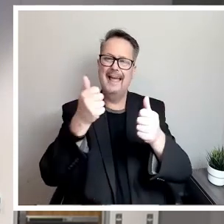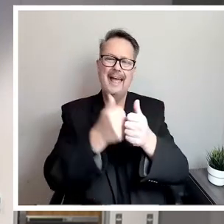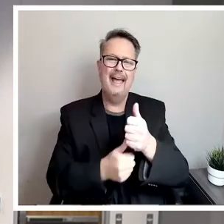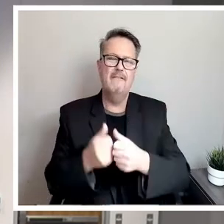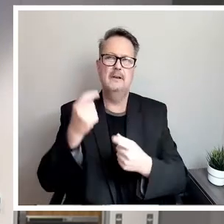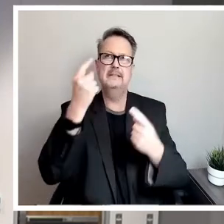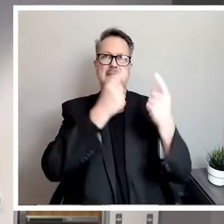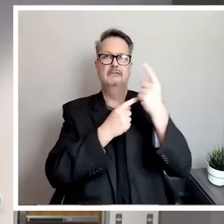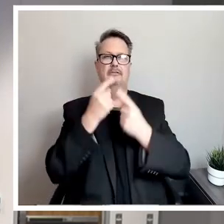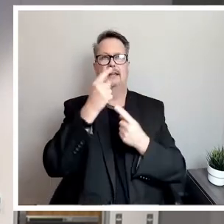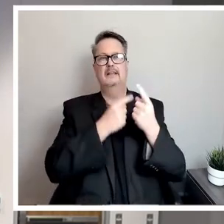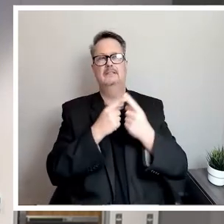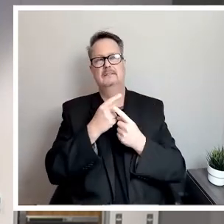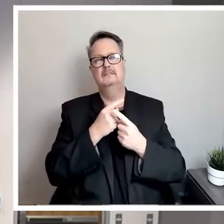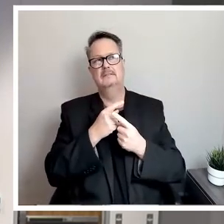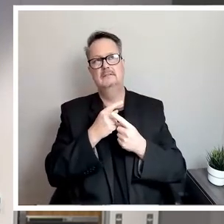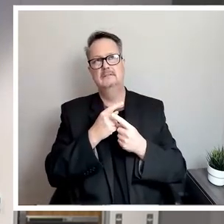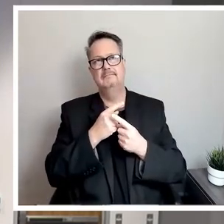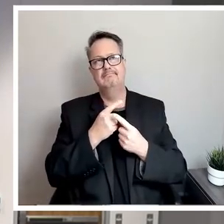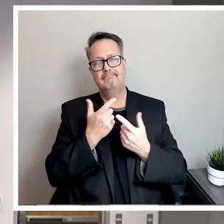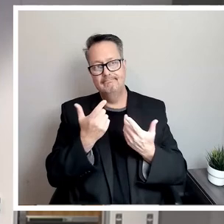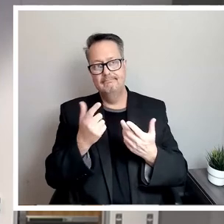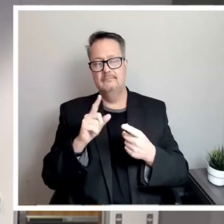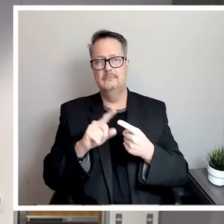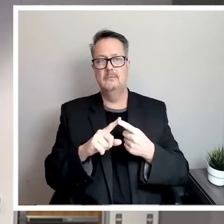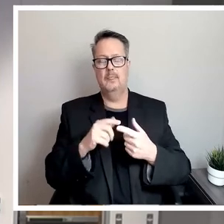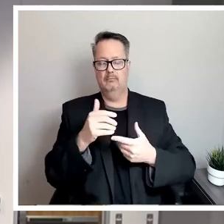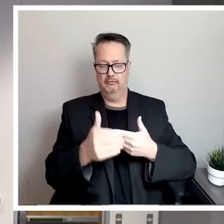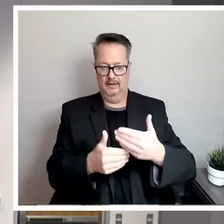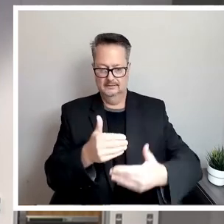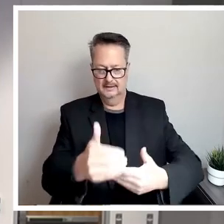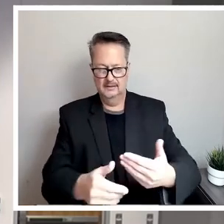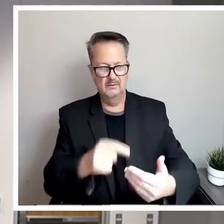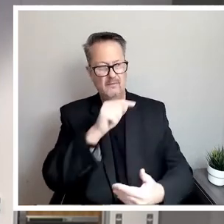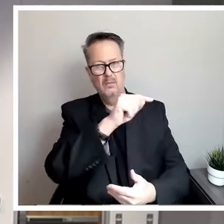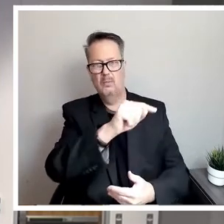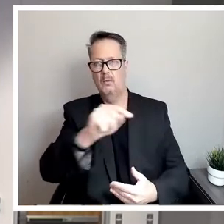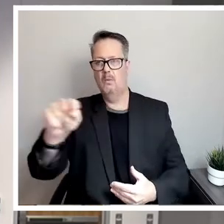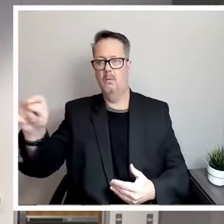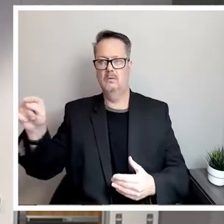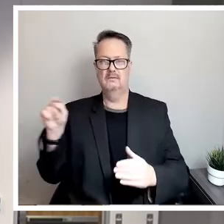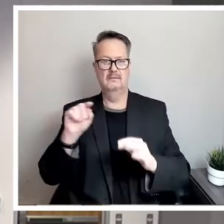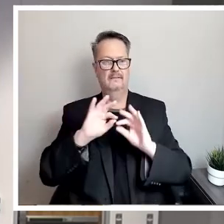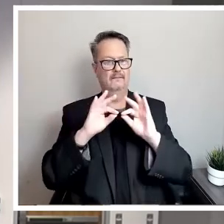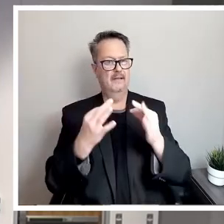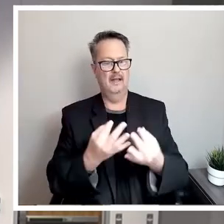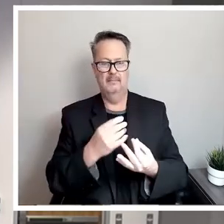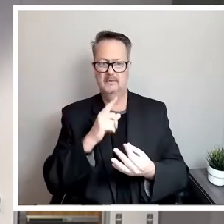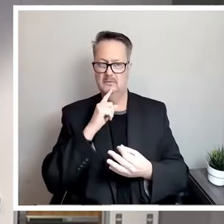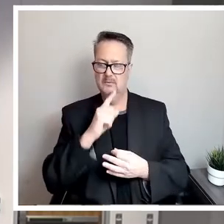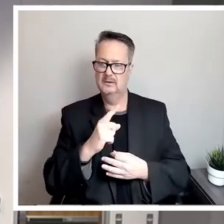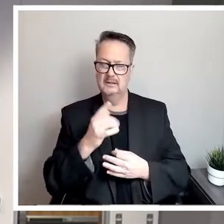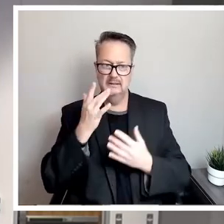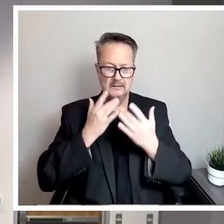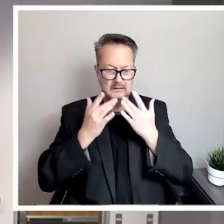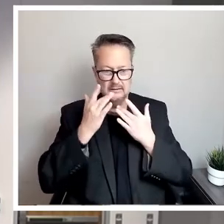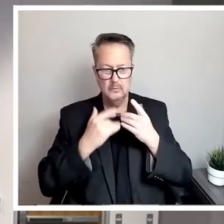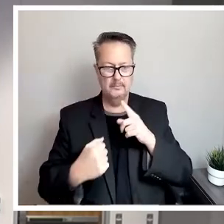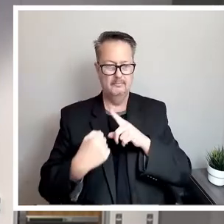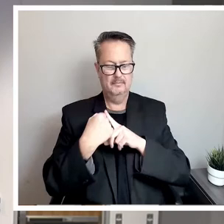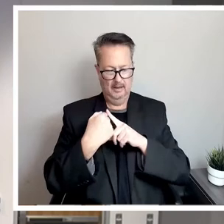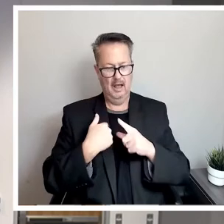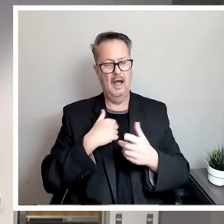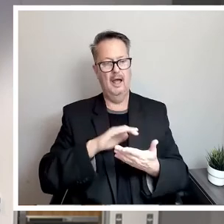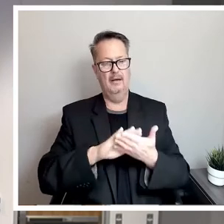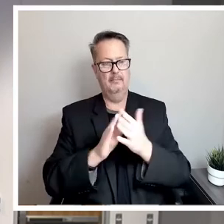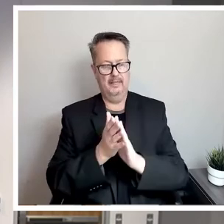a process of all these families that will be affected. I do plan to become very